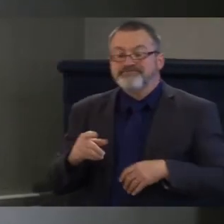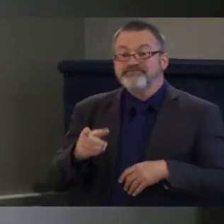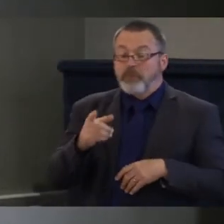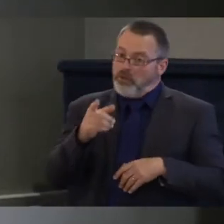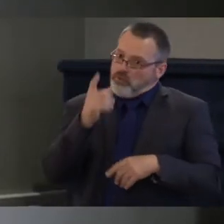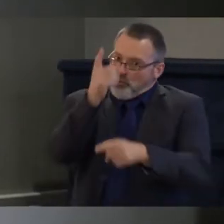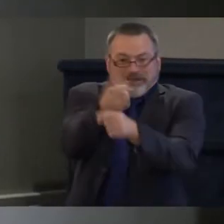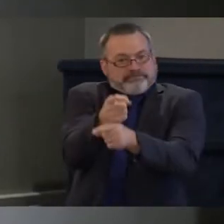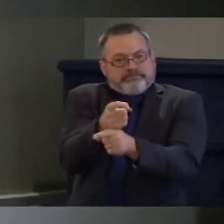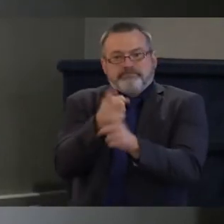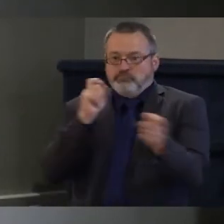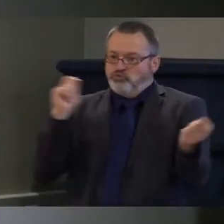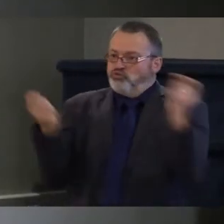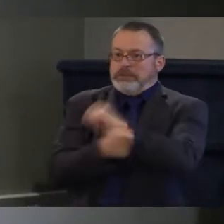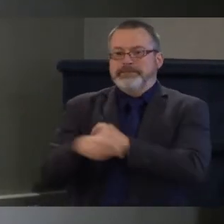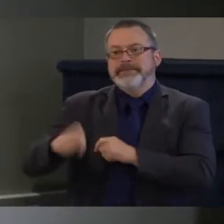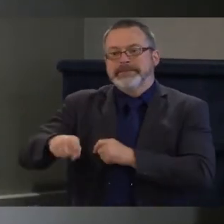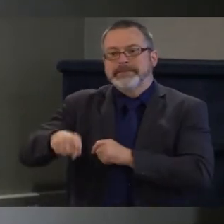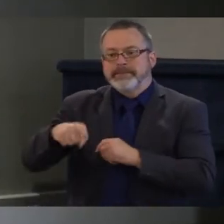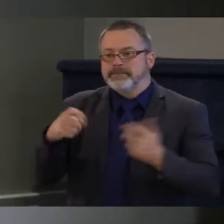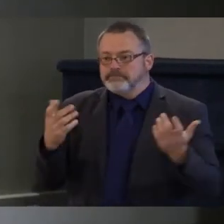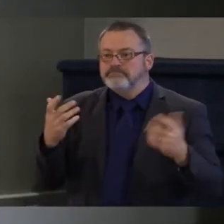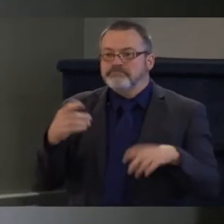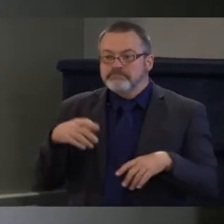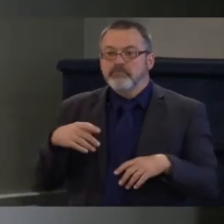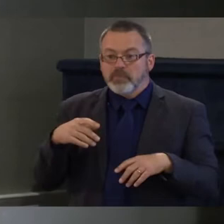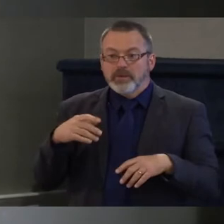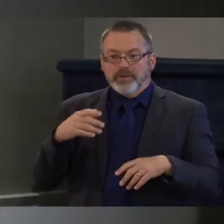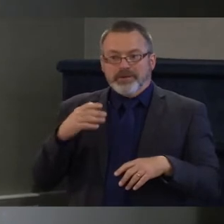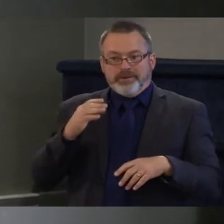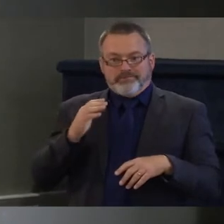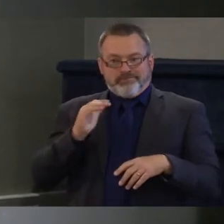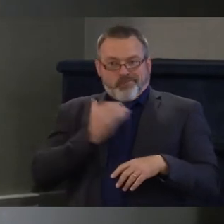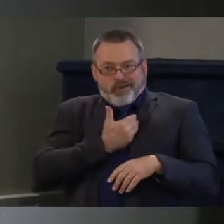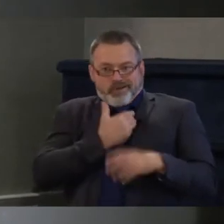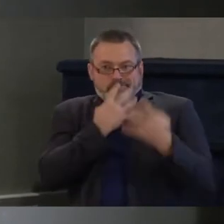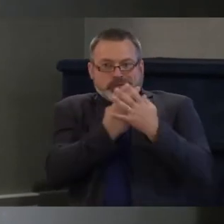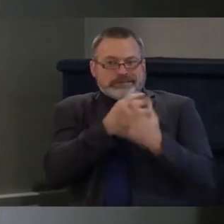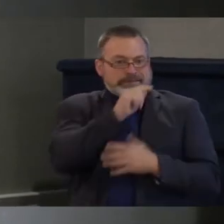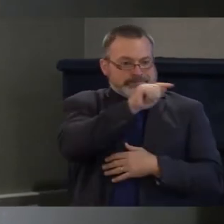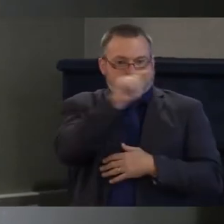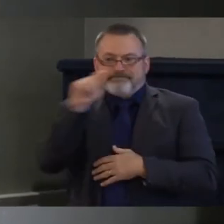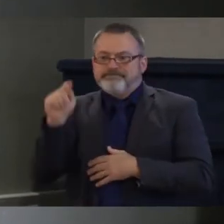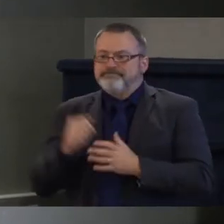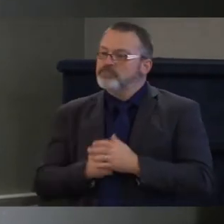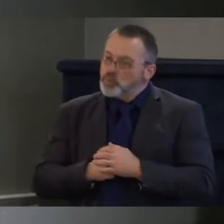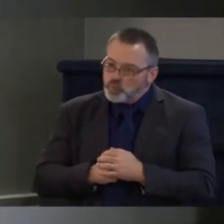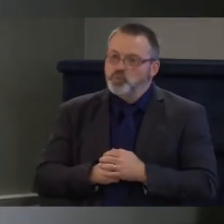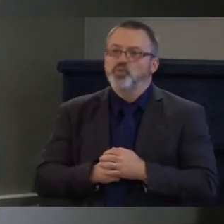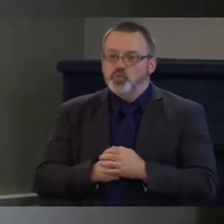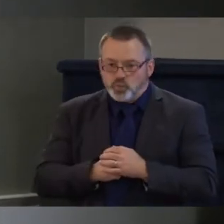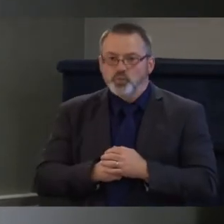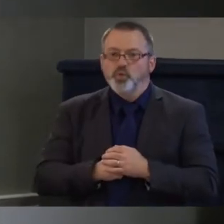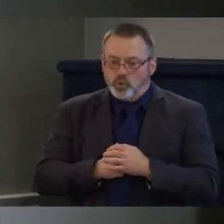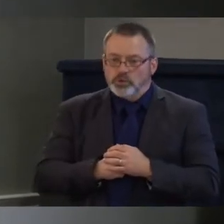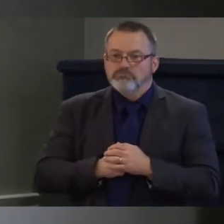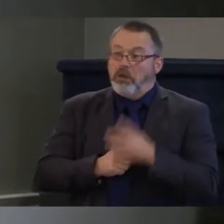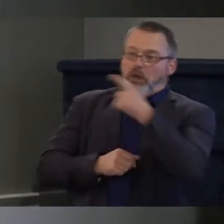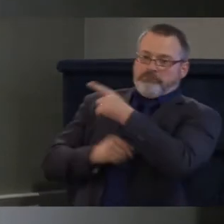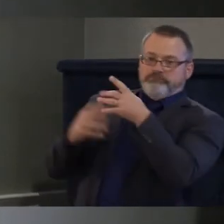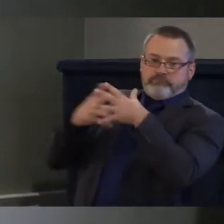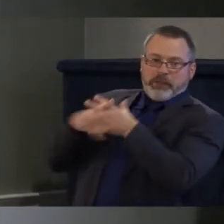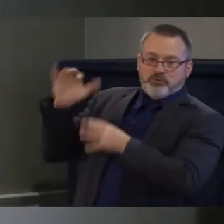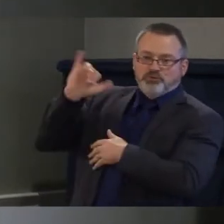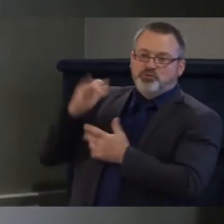We know that our detention facilities, correctional facilities, not only across the state but also across this country are not set up for